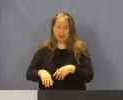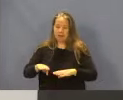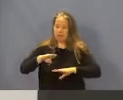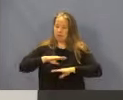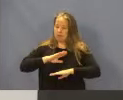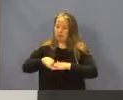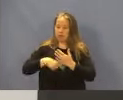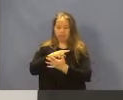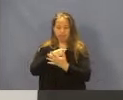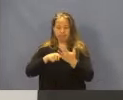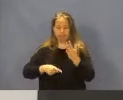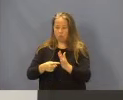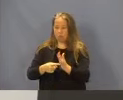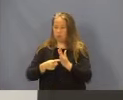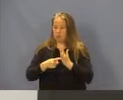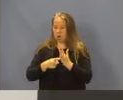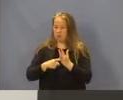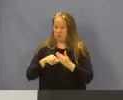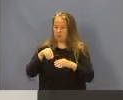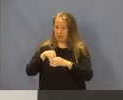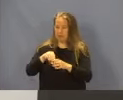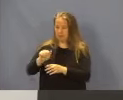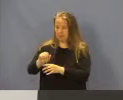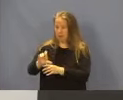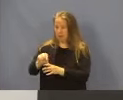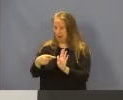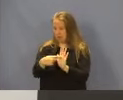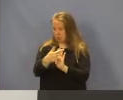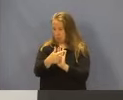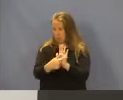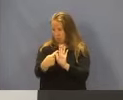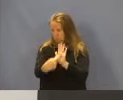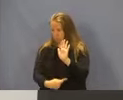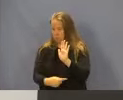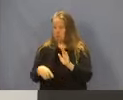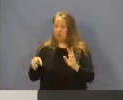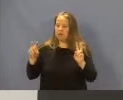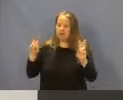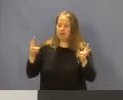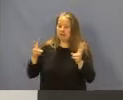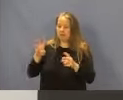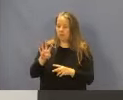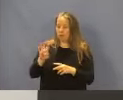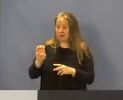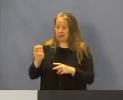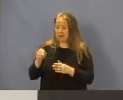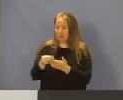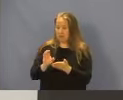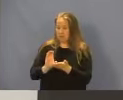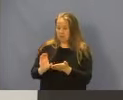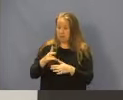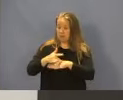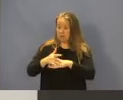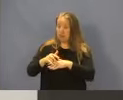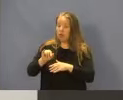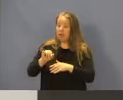all other requirements outlined in the Act. Title IV funding is available if the child's